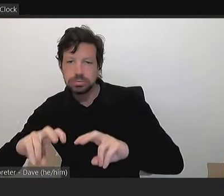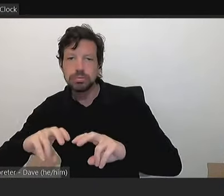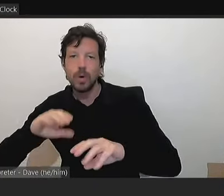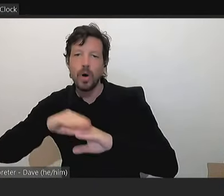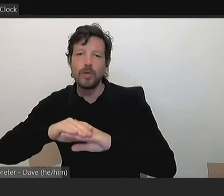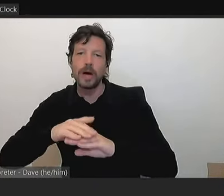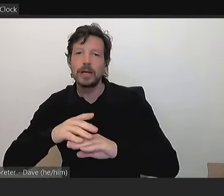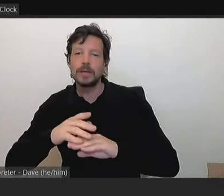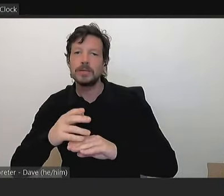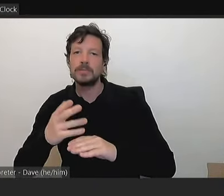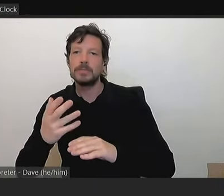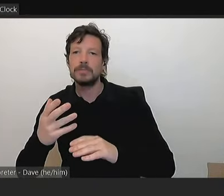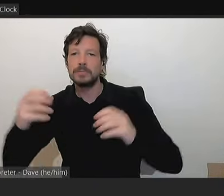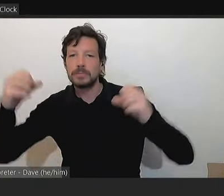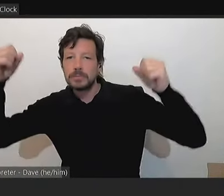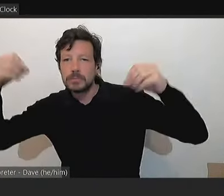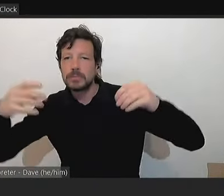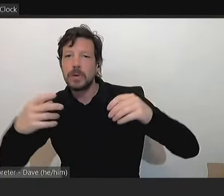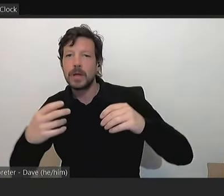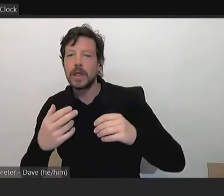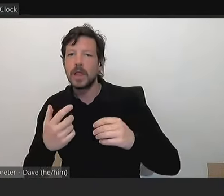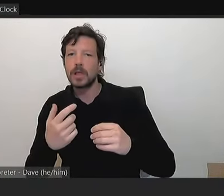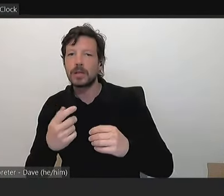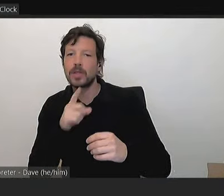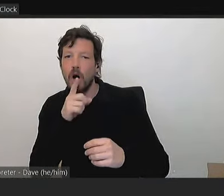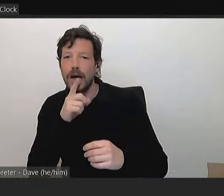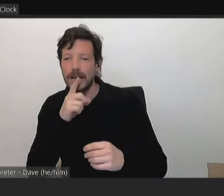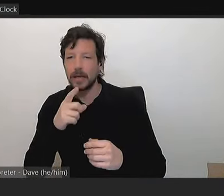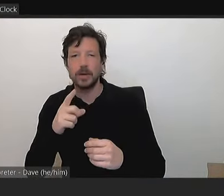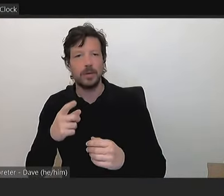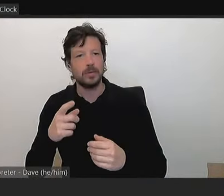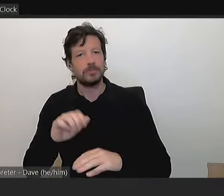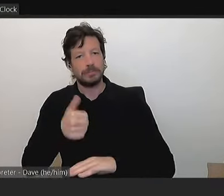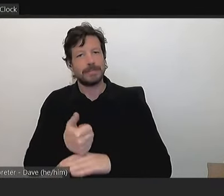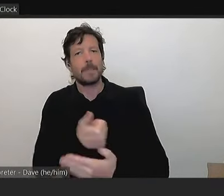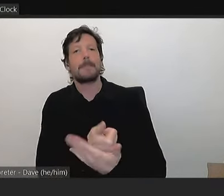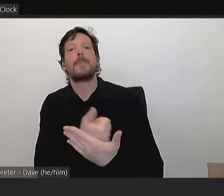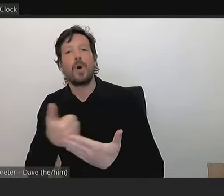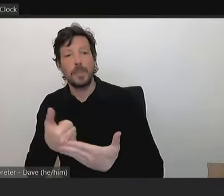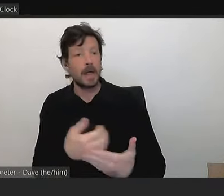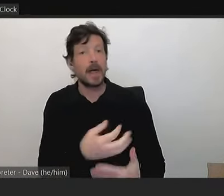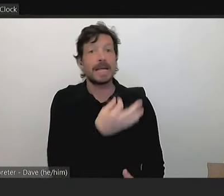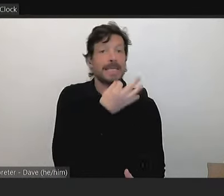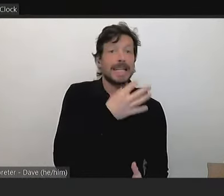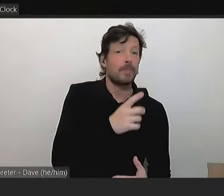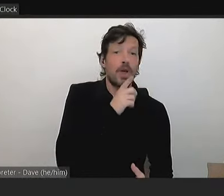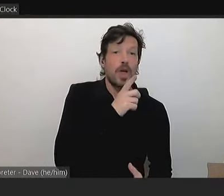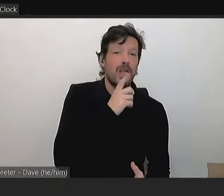permanent lighting in there, so there's no funding in the budget to be clear for temporary lighting at this stage.